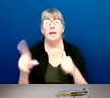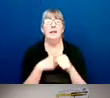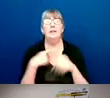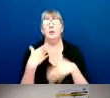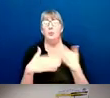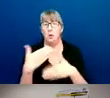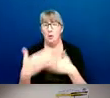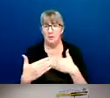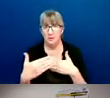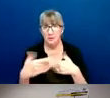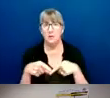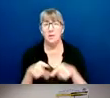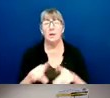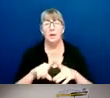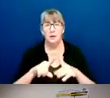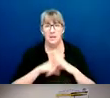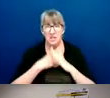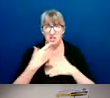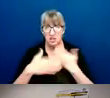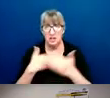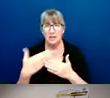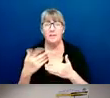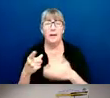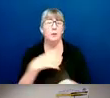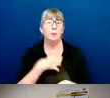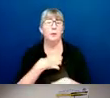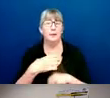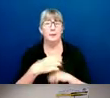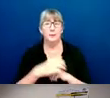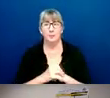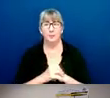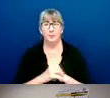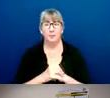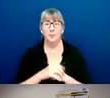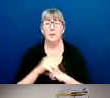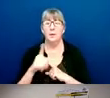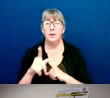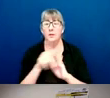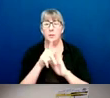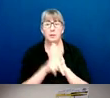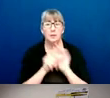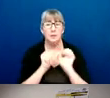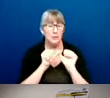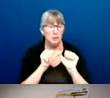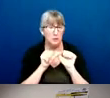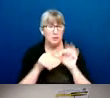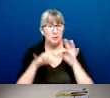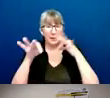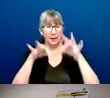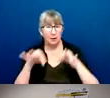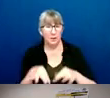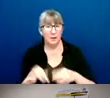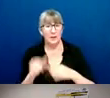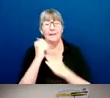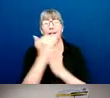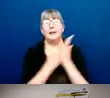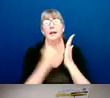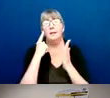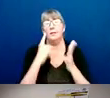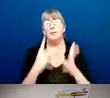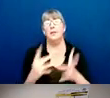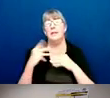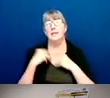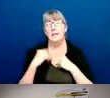in initiating the complaint. This policy continues by outlining the guidelines for the intake and assignment of